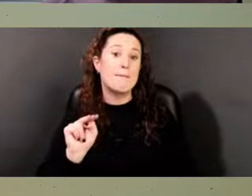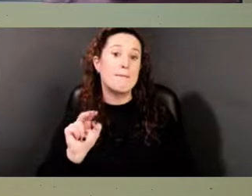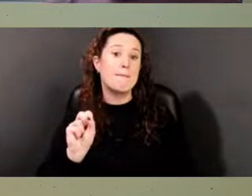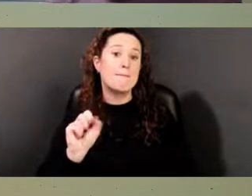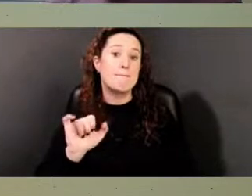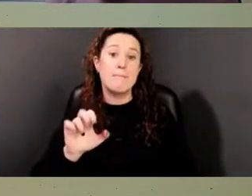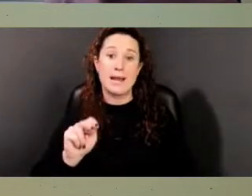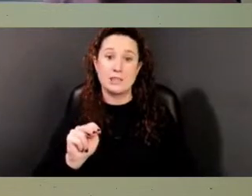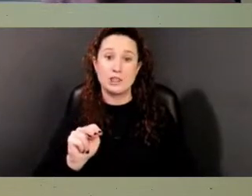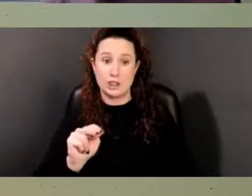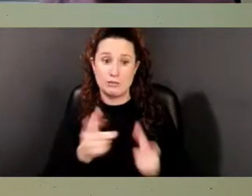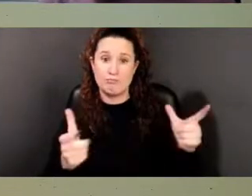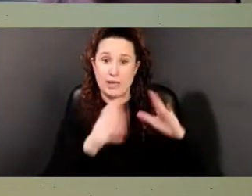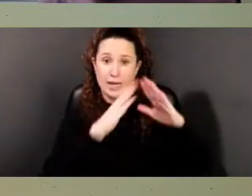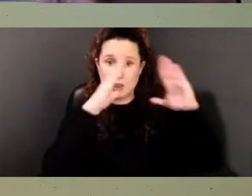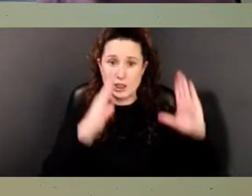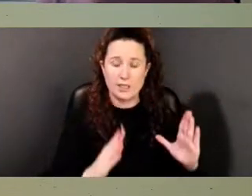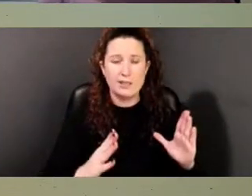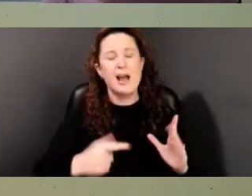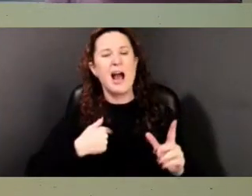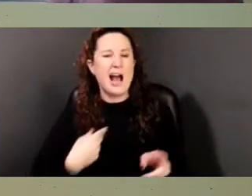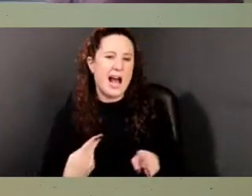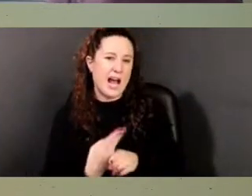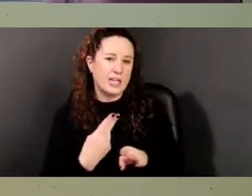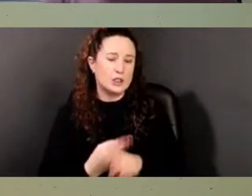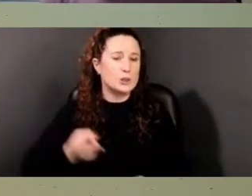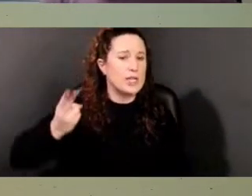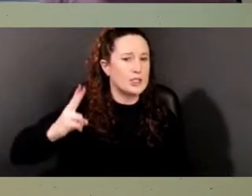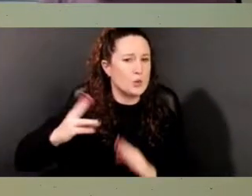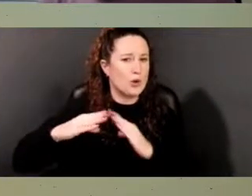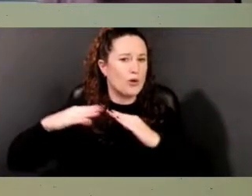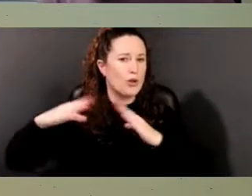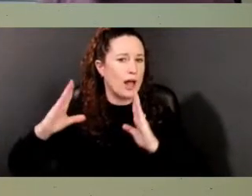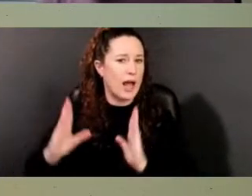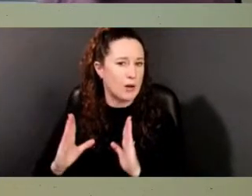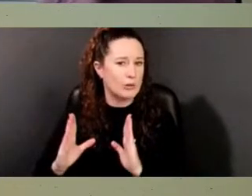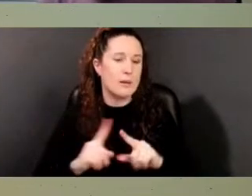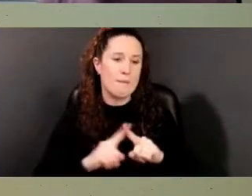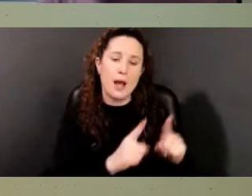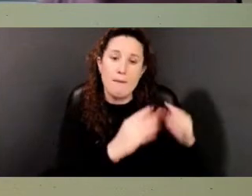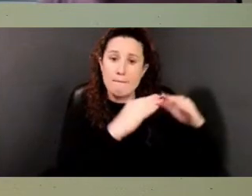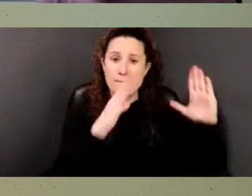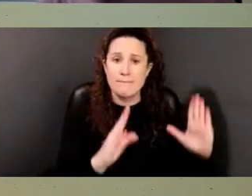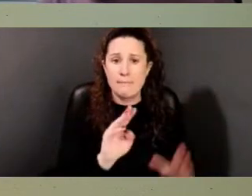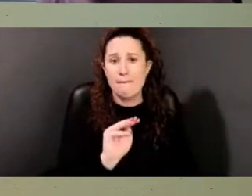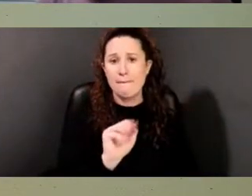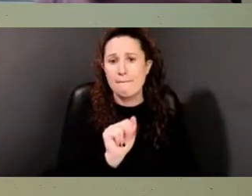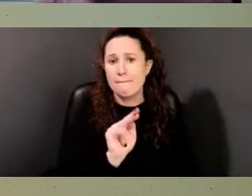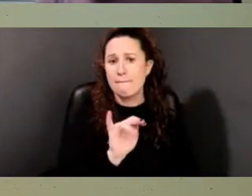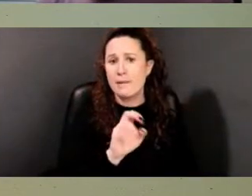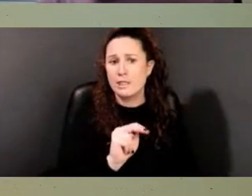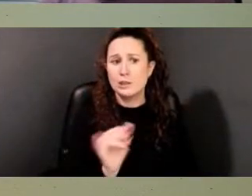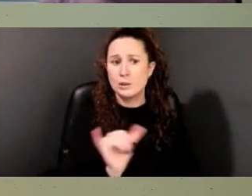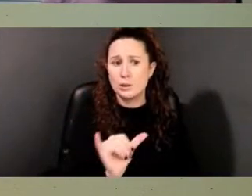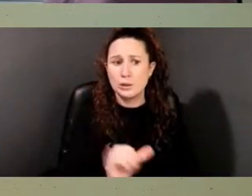terms, historic house and mansion. Once you see the type of housing that the majority of 18th century Kent Countians lived in, you'll have